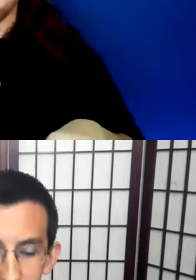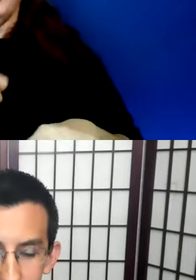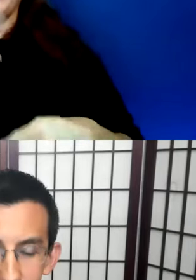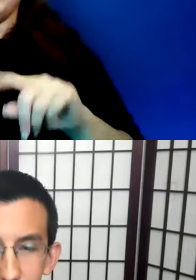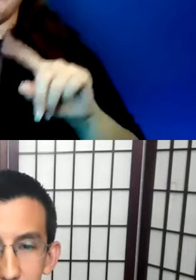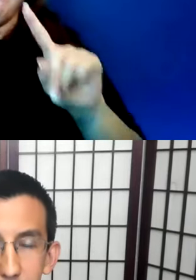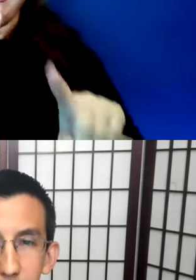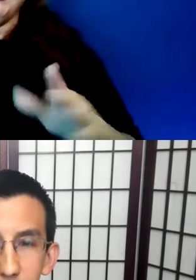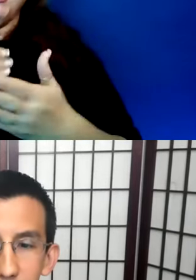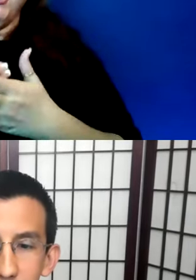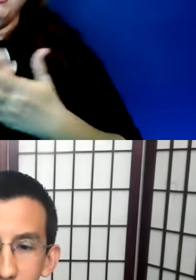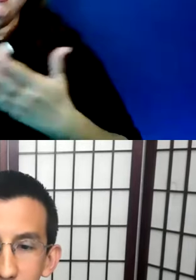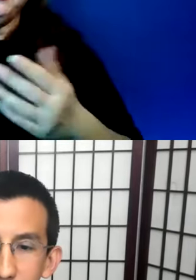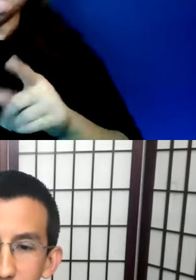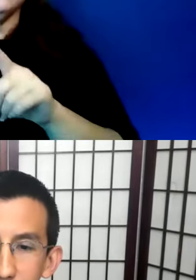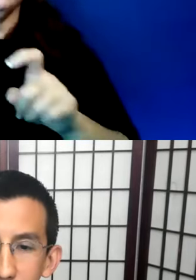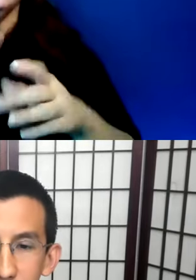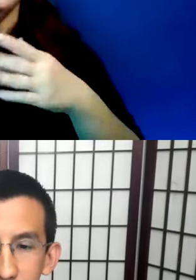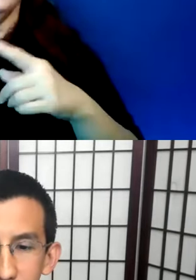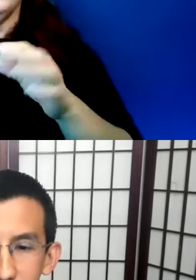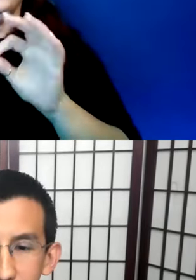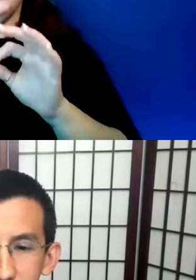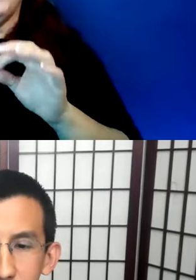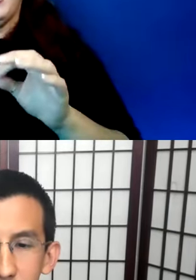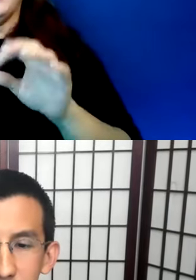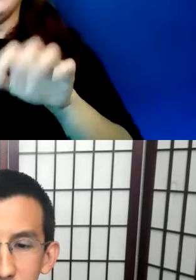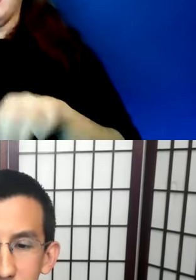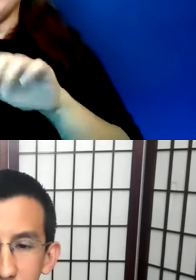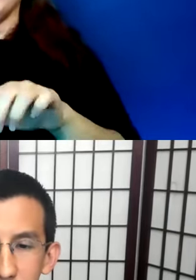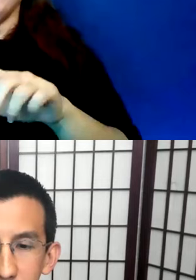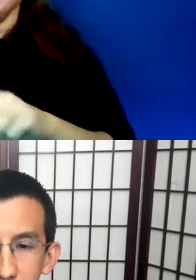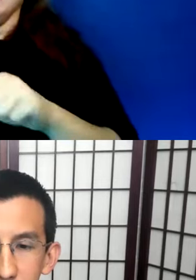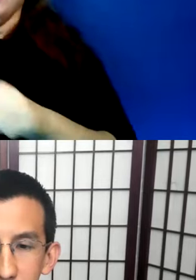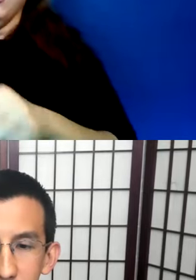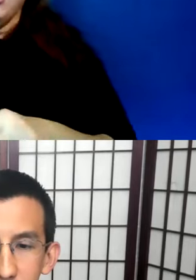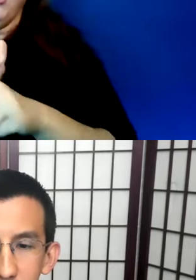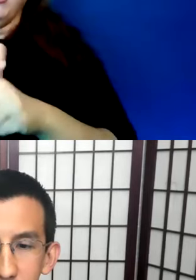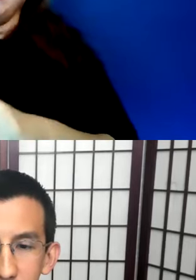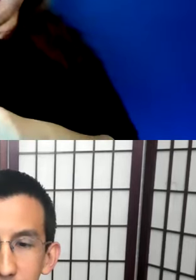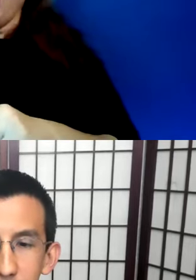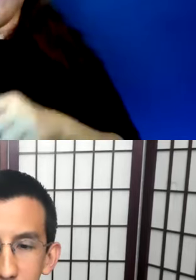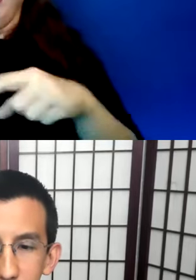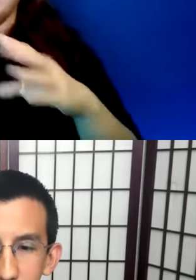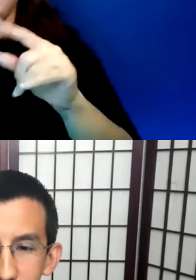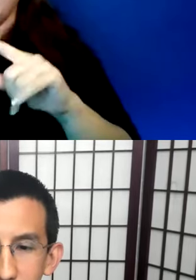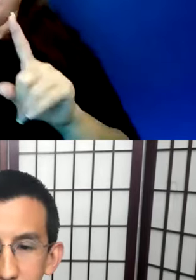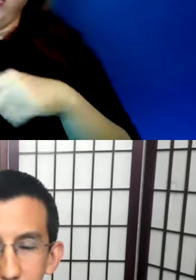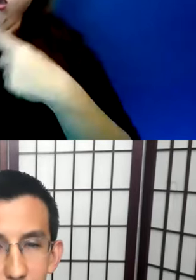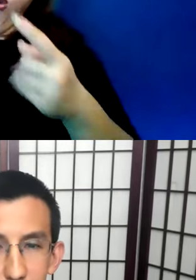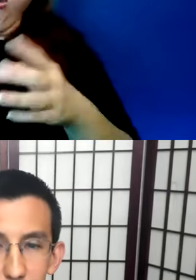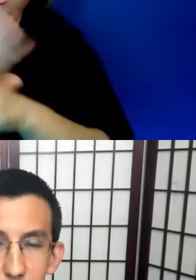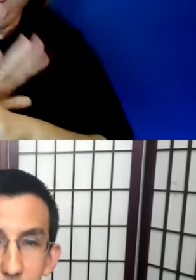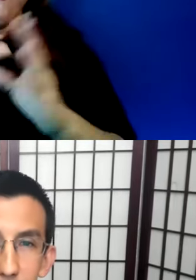to all of them. I also want to thank our interpreters and our captioners for their hard work, not just in this session, but also throughout the entire